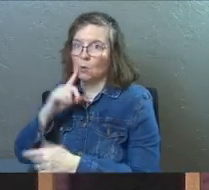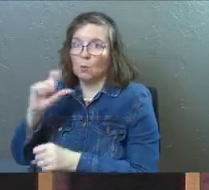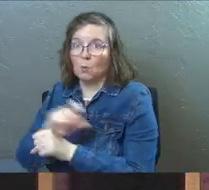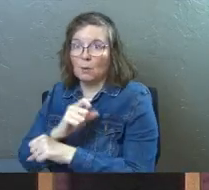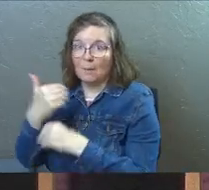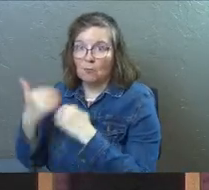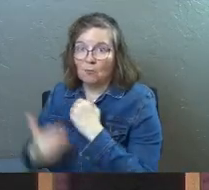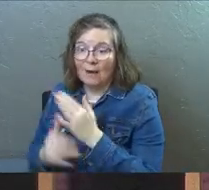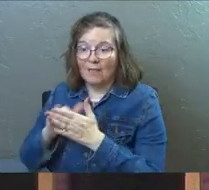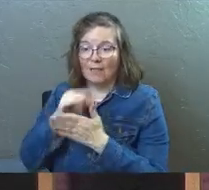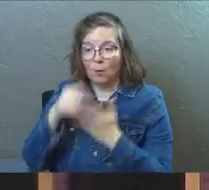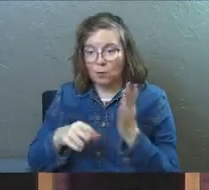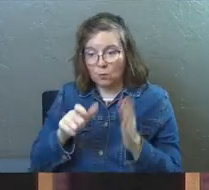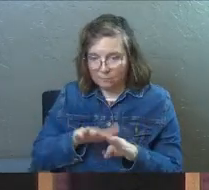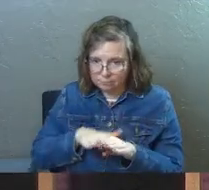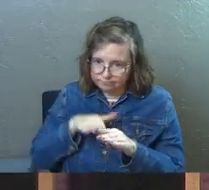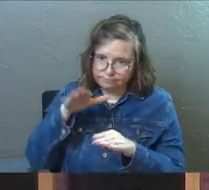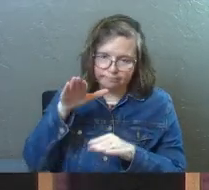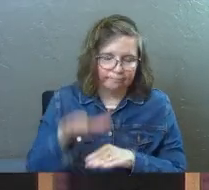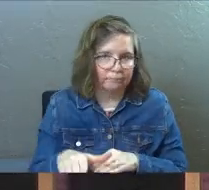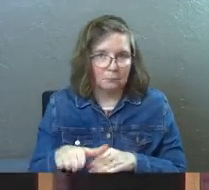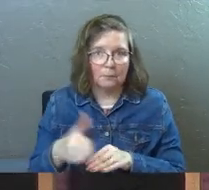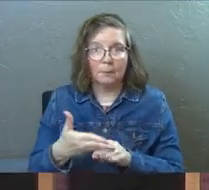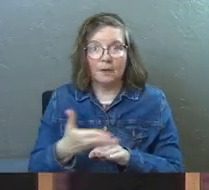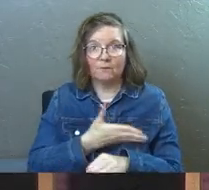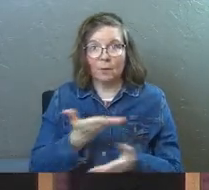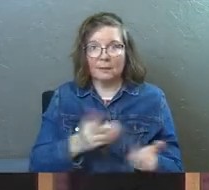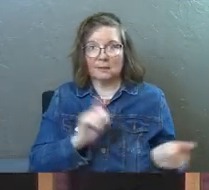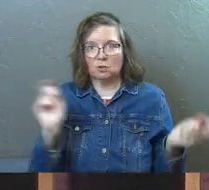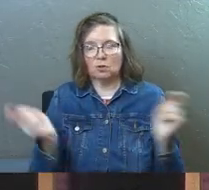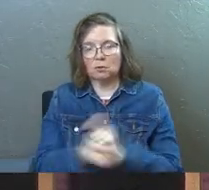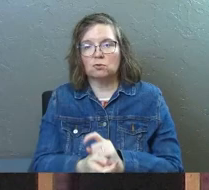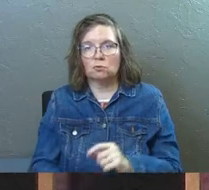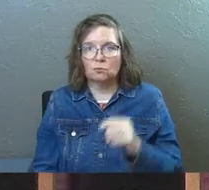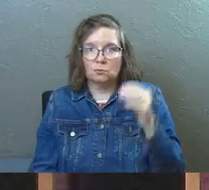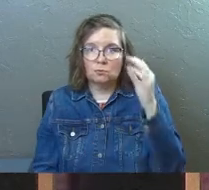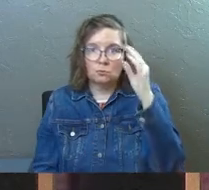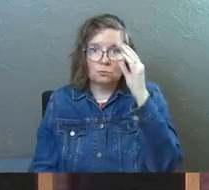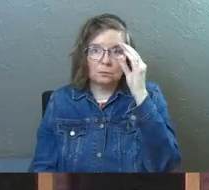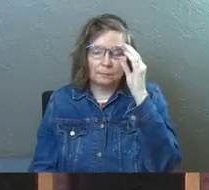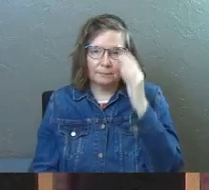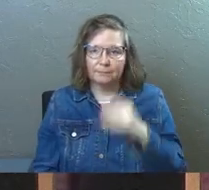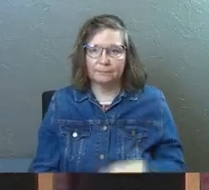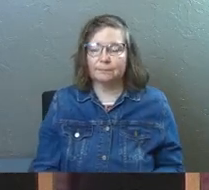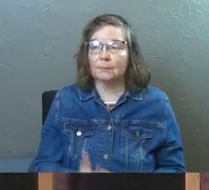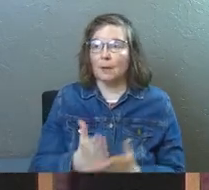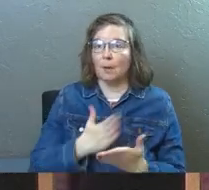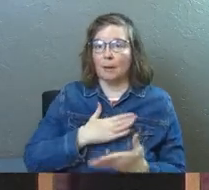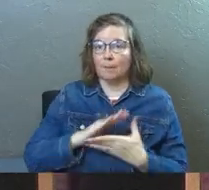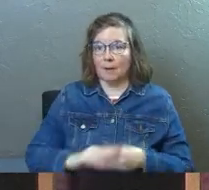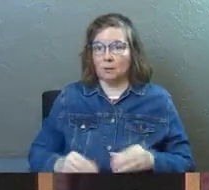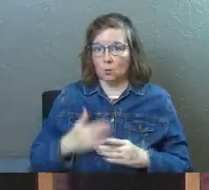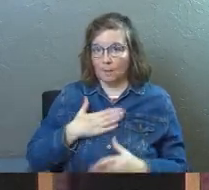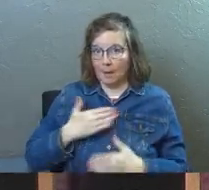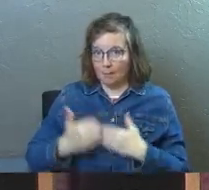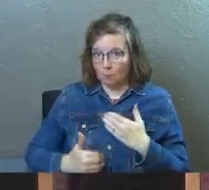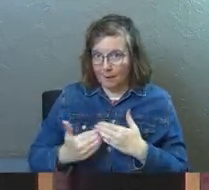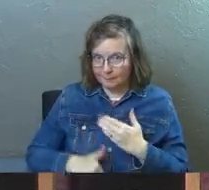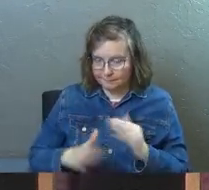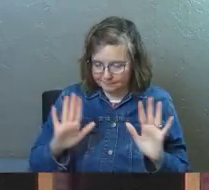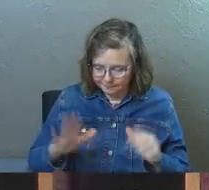And that's the step you're going to have to take before things change. Part of my story, my bread,